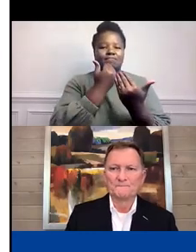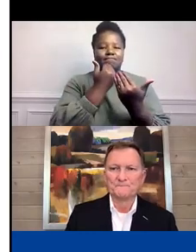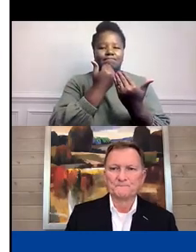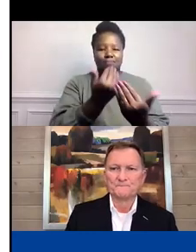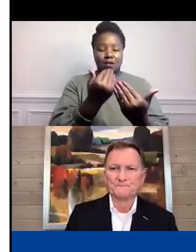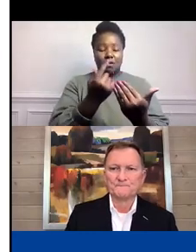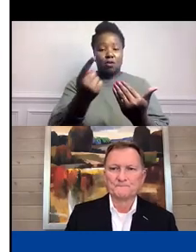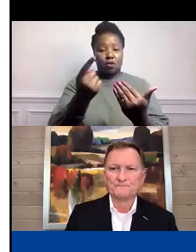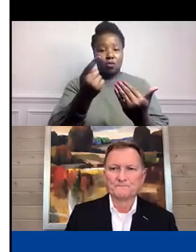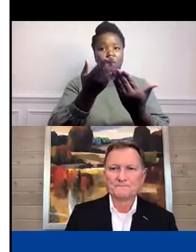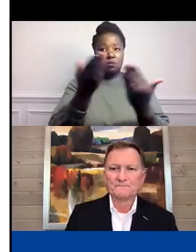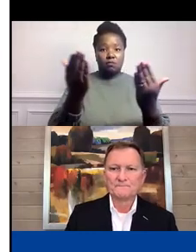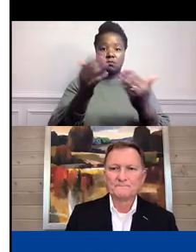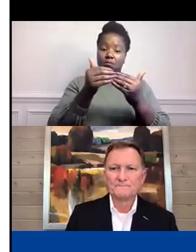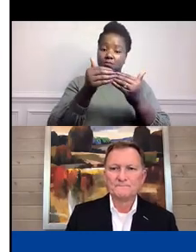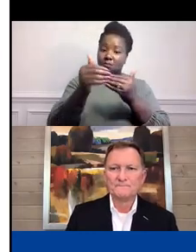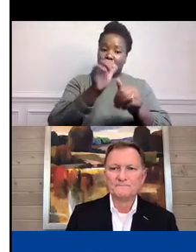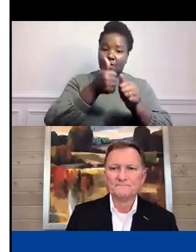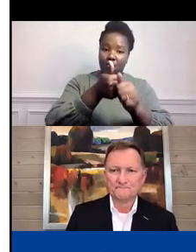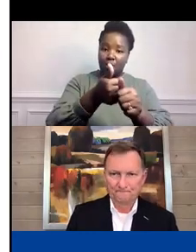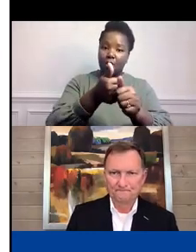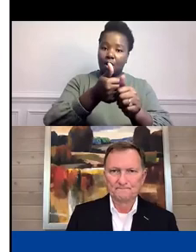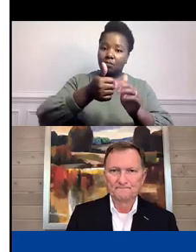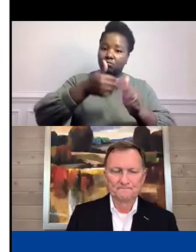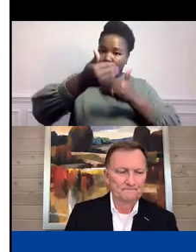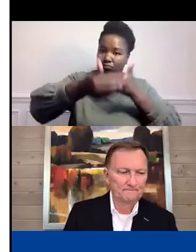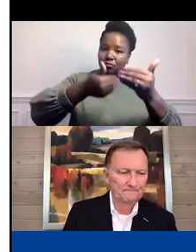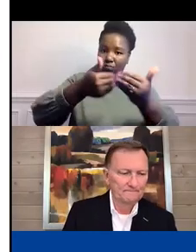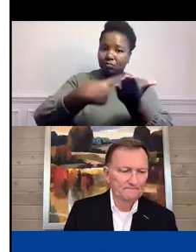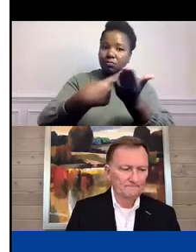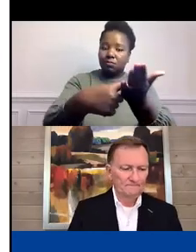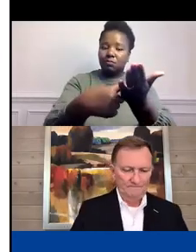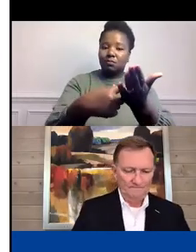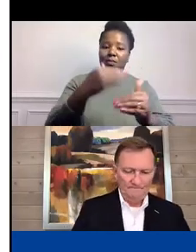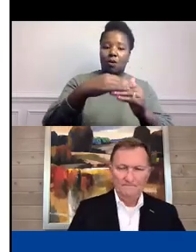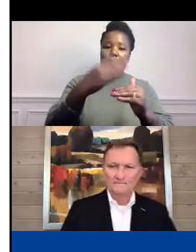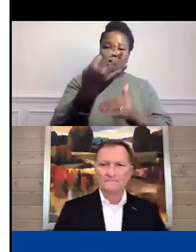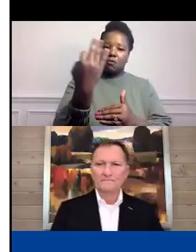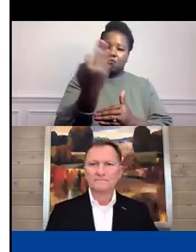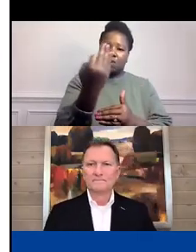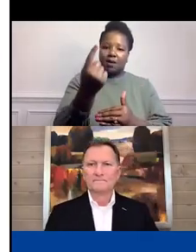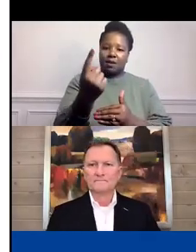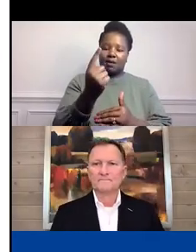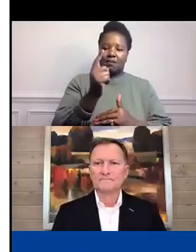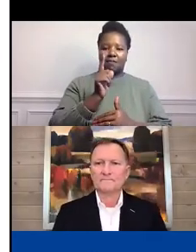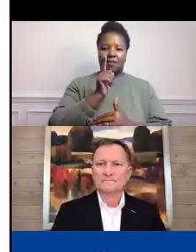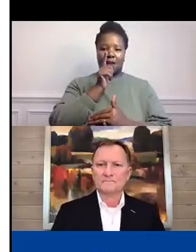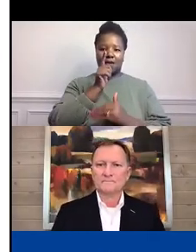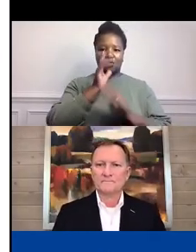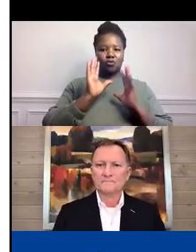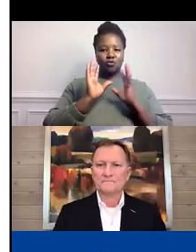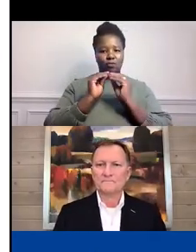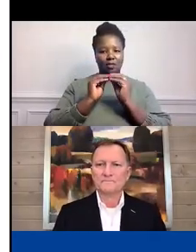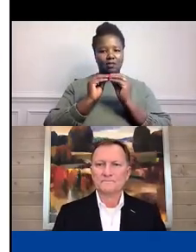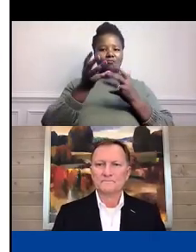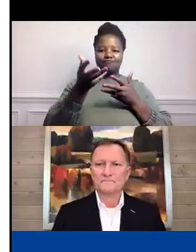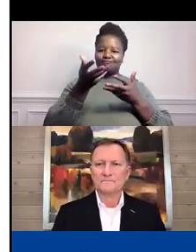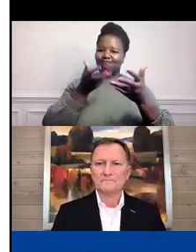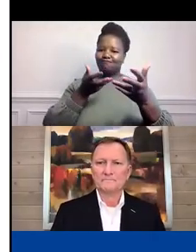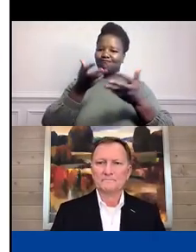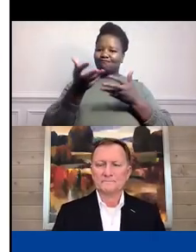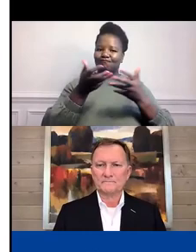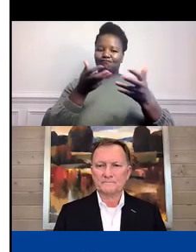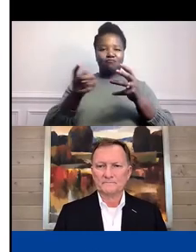follow up on this conversation and keep it going on Friday with our Lunch and Learn session. It's more interactive. You know, we can ask